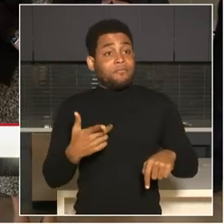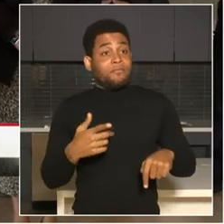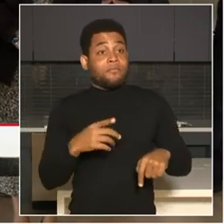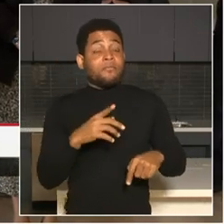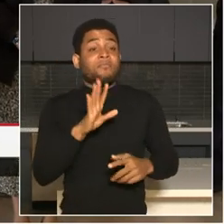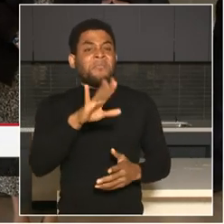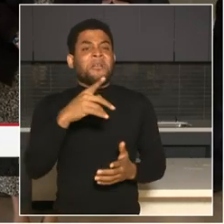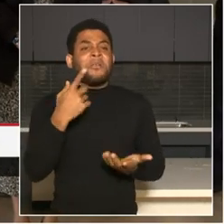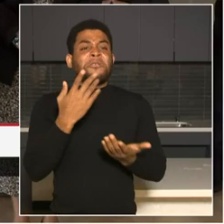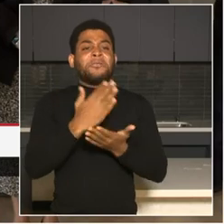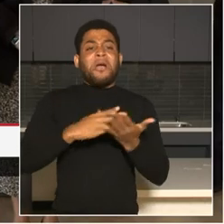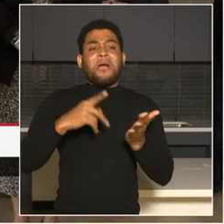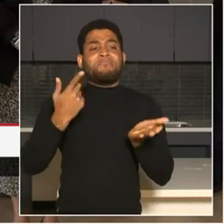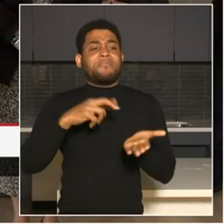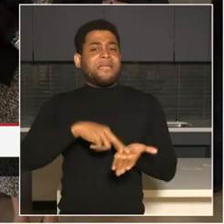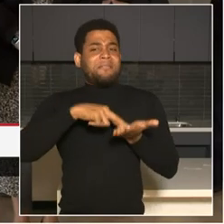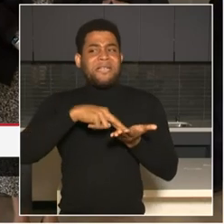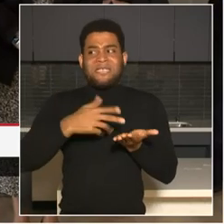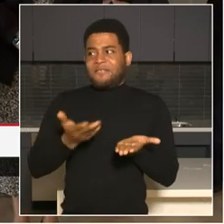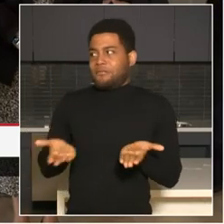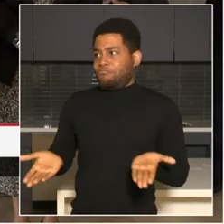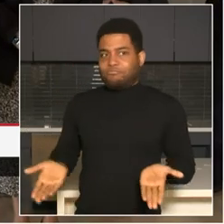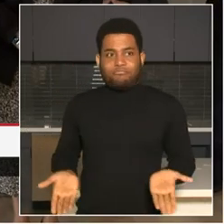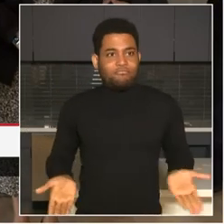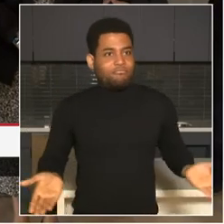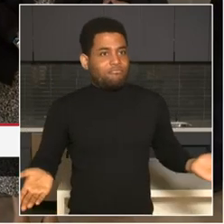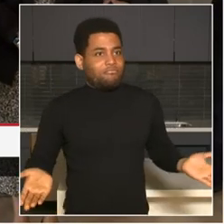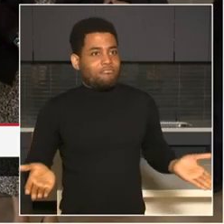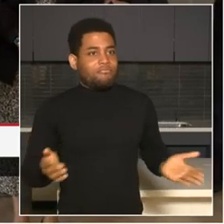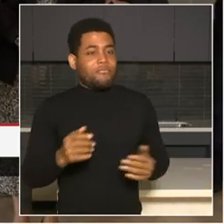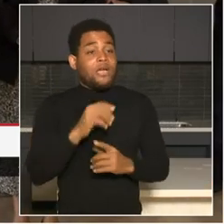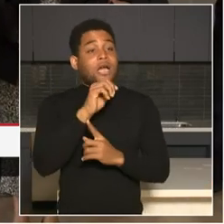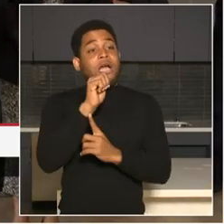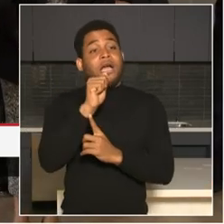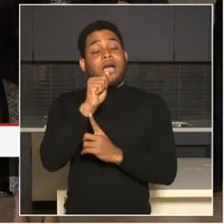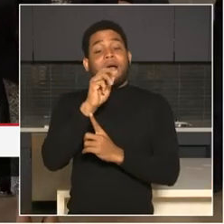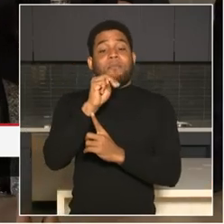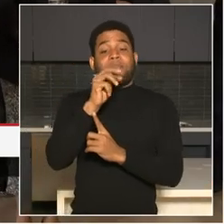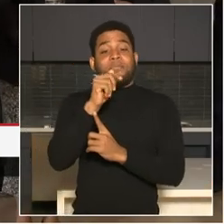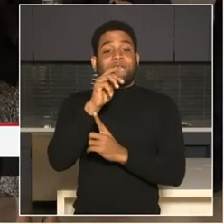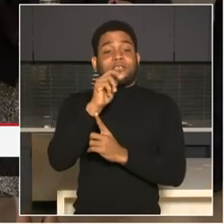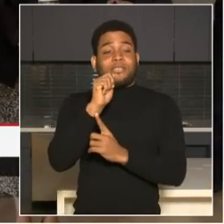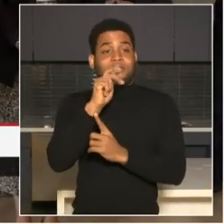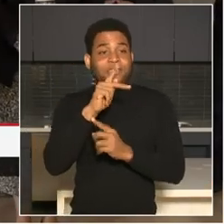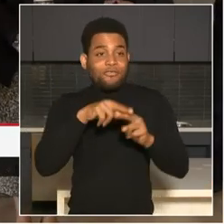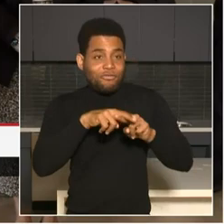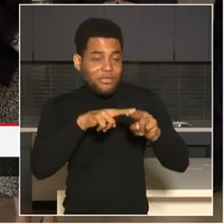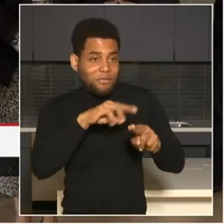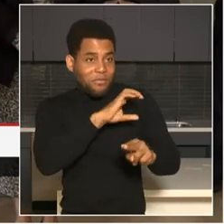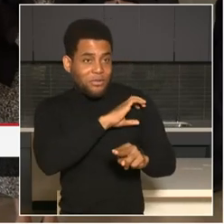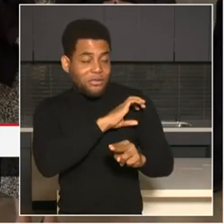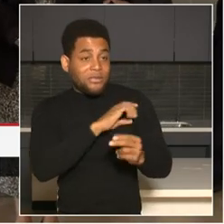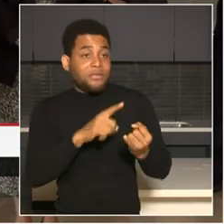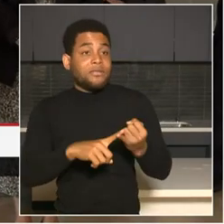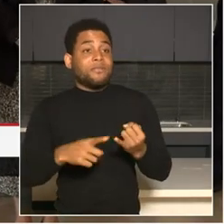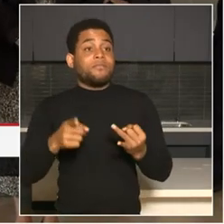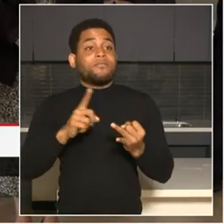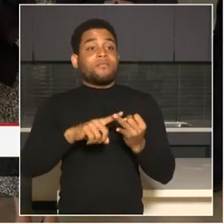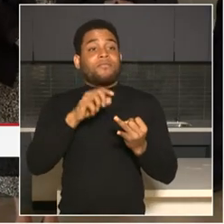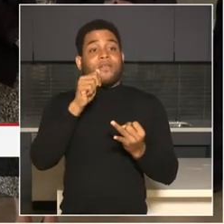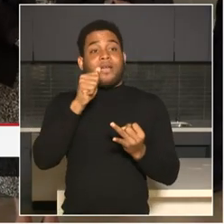by the Amtrak Police, Arlington County Police, United States Capitol Police,